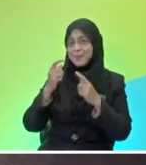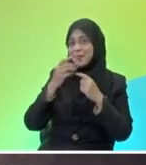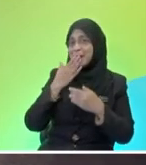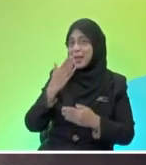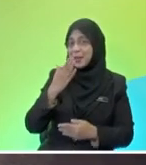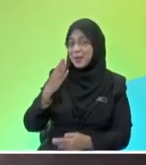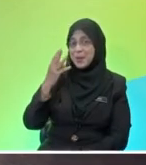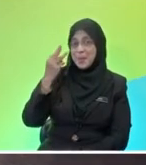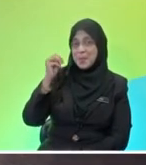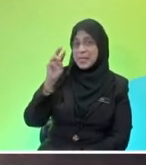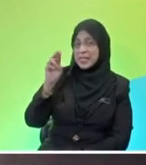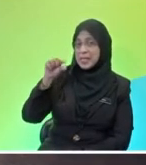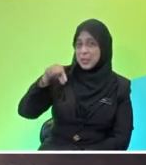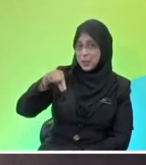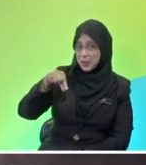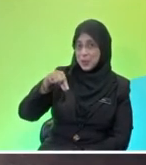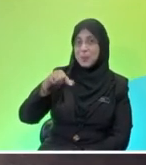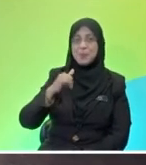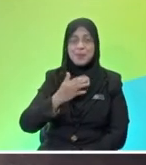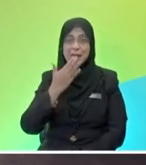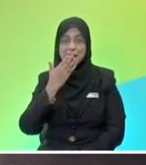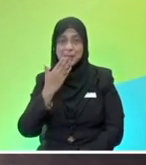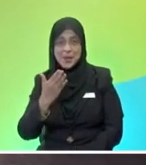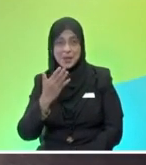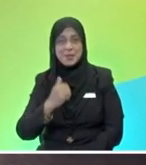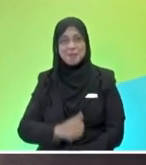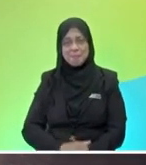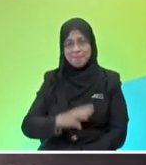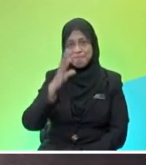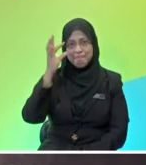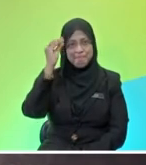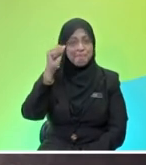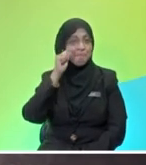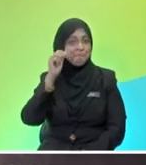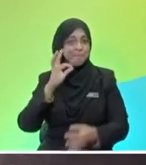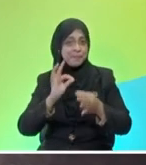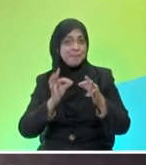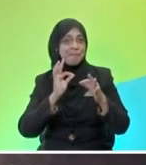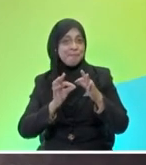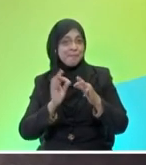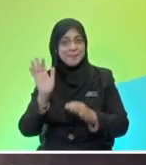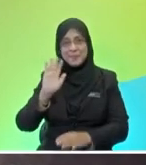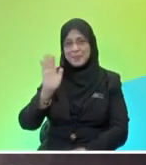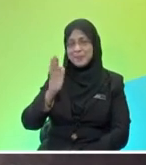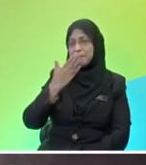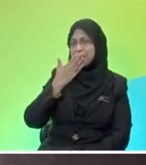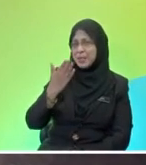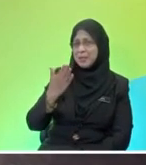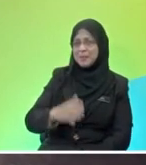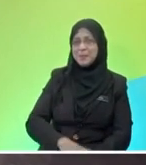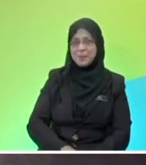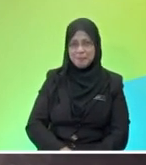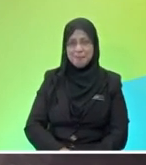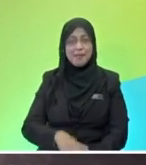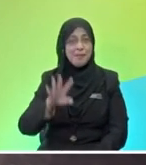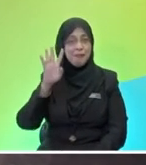for the lesson that we have learned today and of course thank you as well to our sign language interpreter which is teacher aida thank you so much and to our